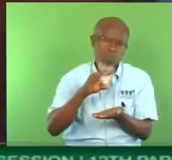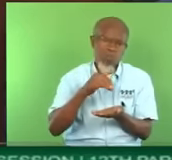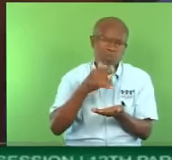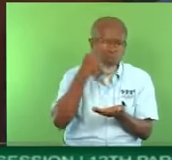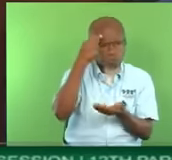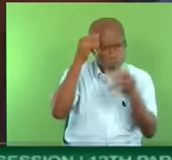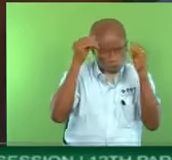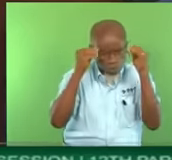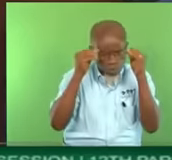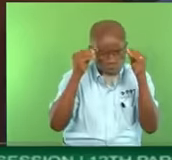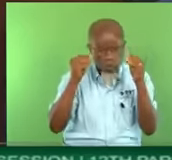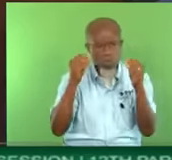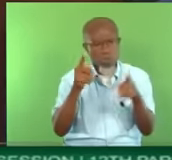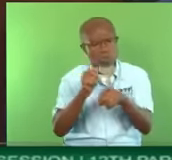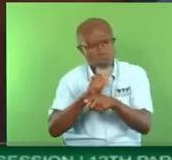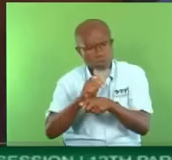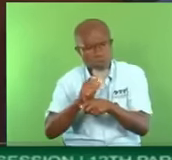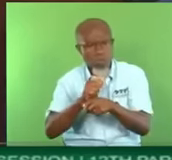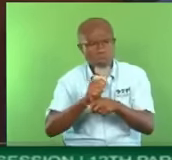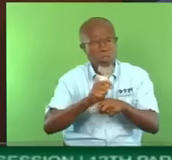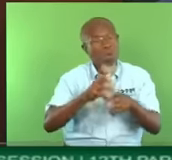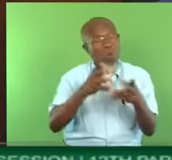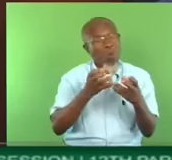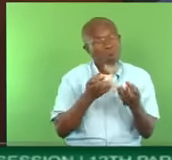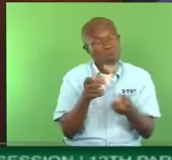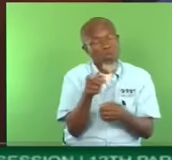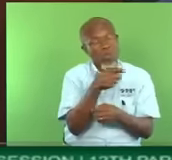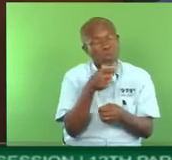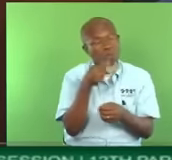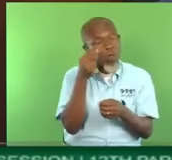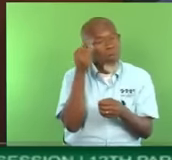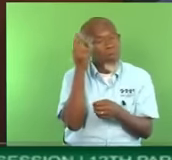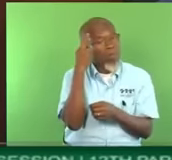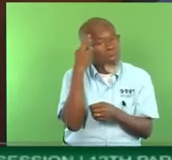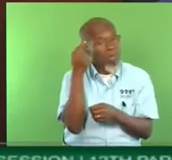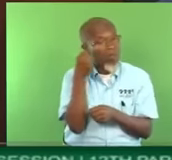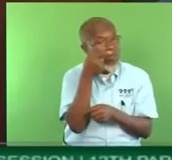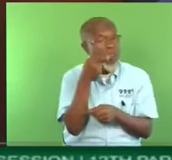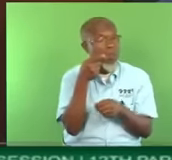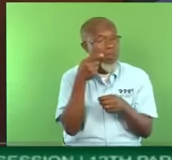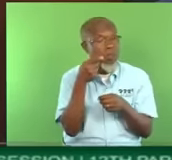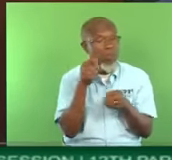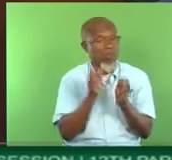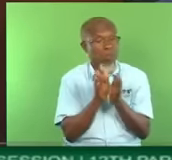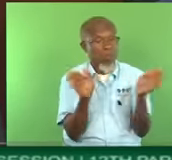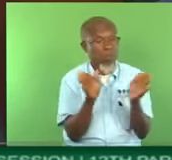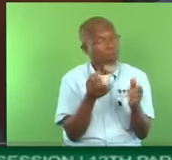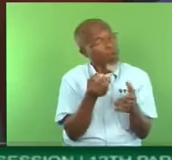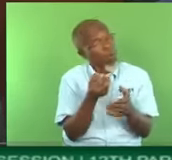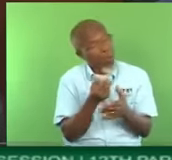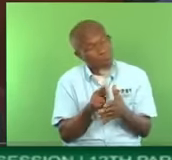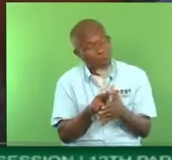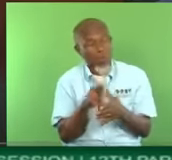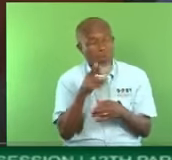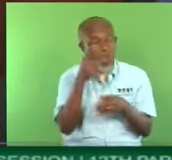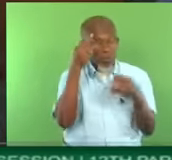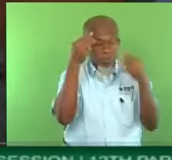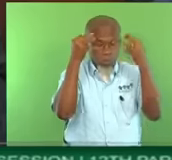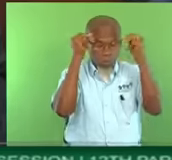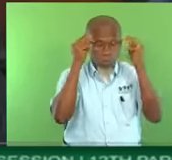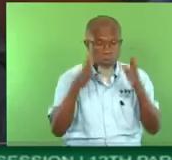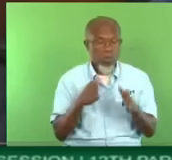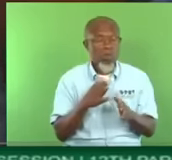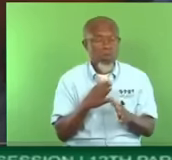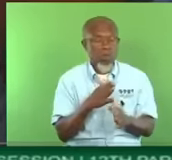and training and so on. I want to remind the national community, if not the Minister himself, because I'm not sure if he's aware, Madam